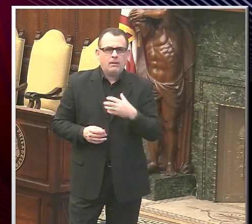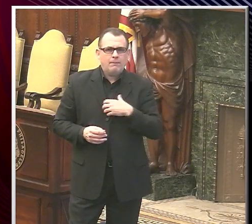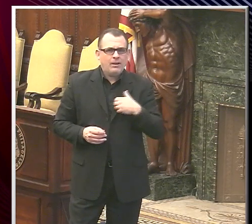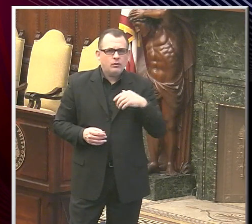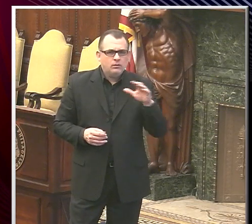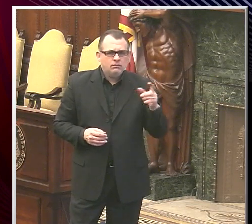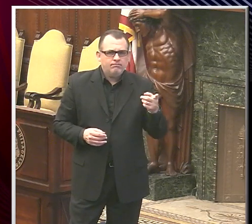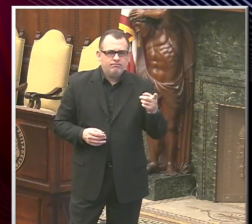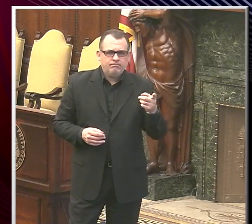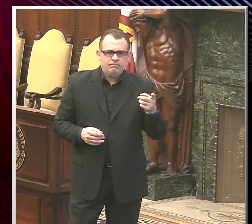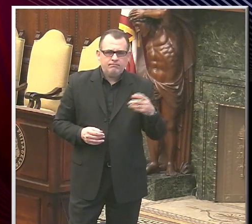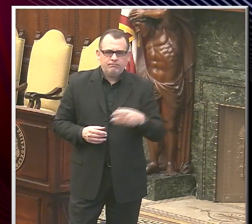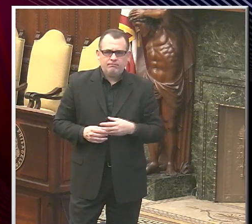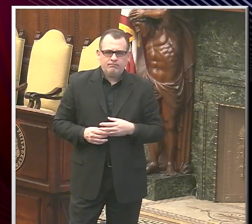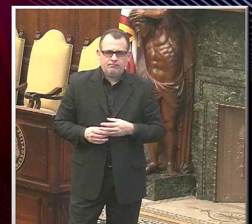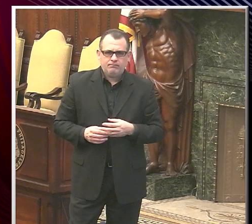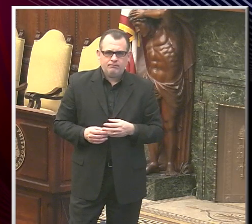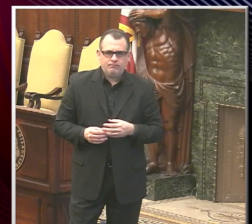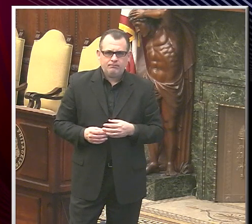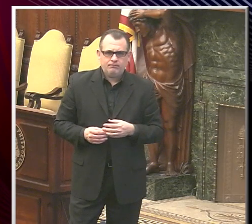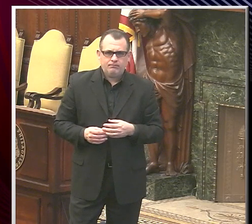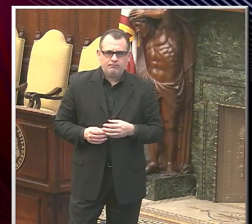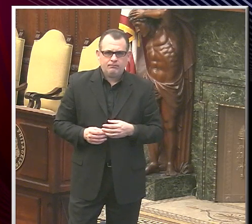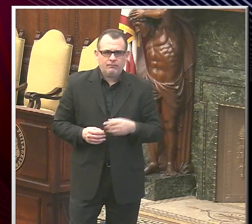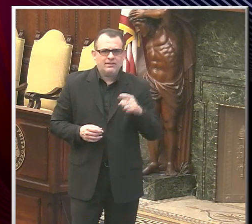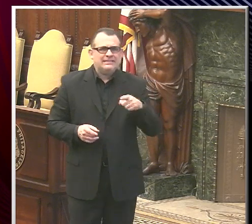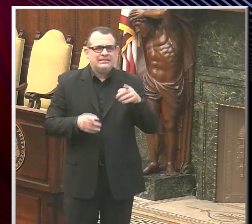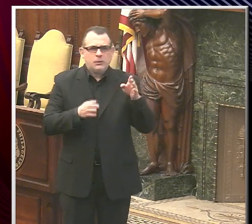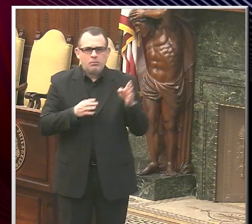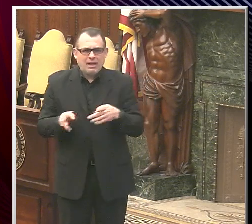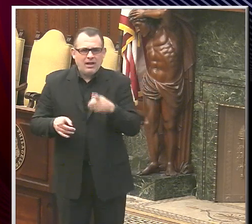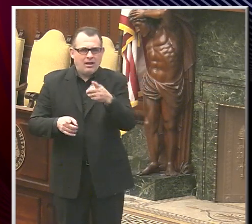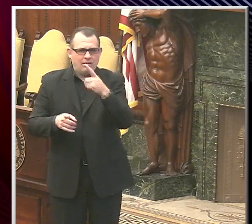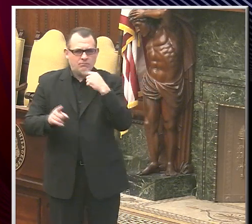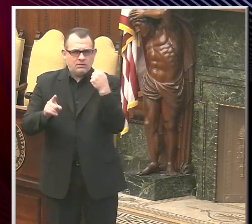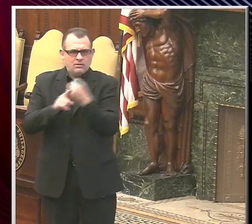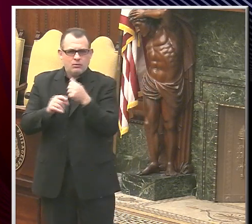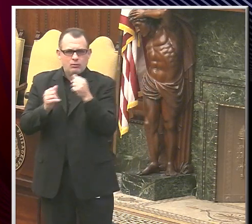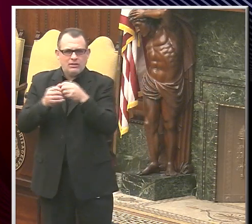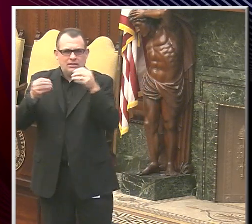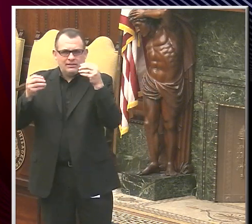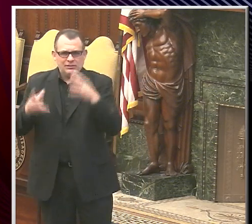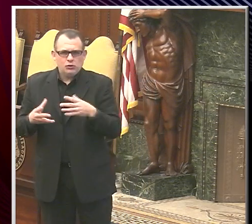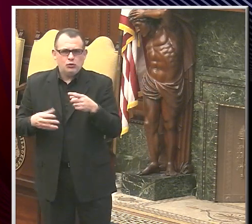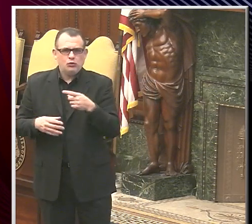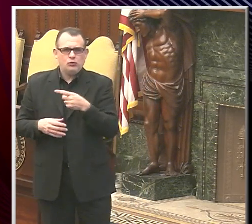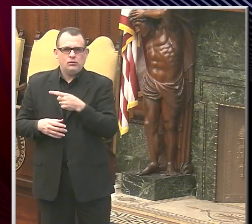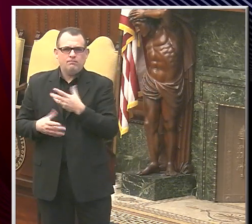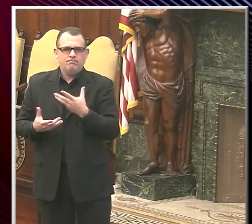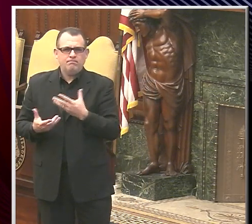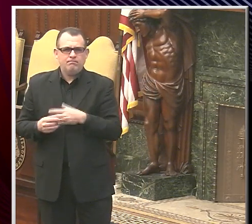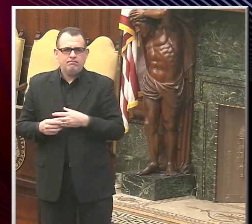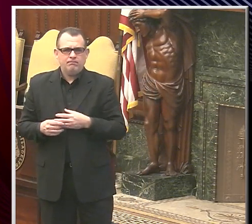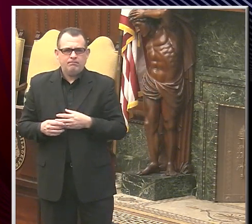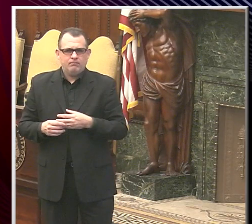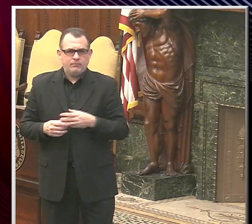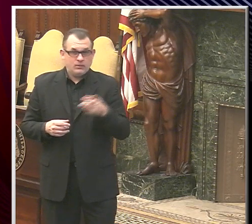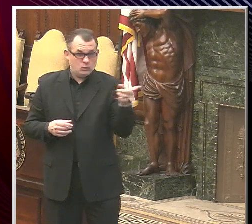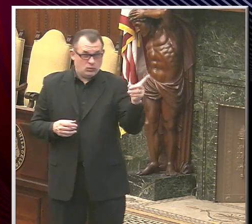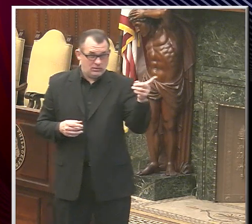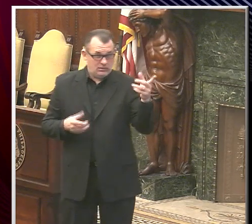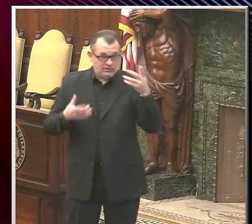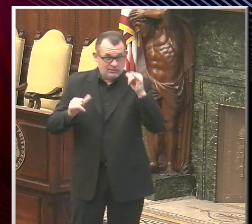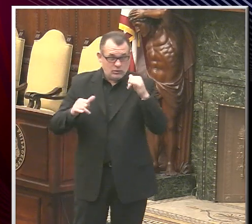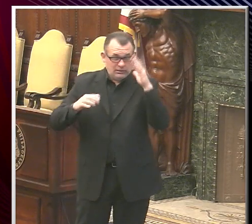the president's plan help with matters with the teachers? And I'm not sure if you quite said this, but do you still expect